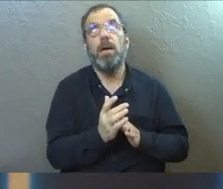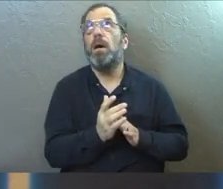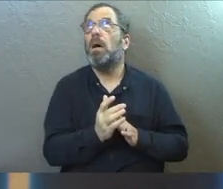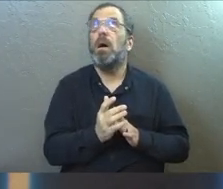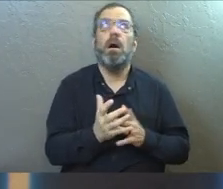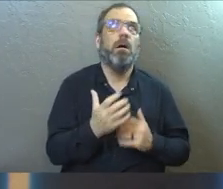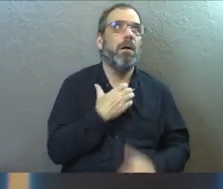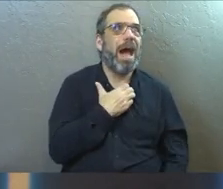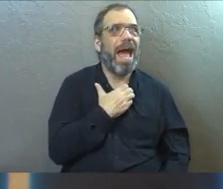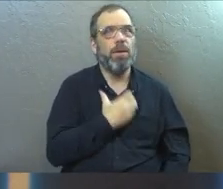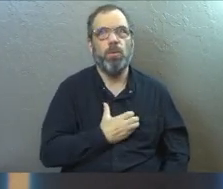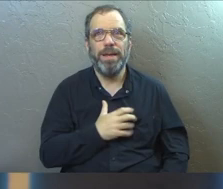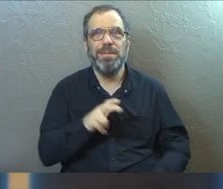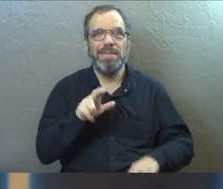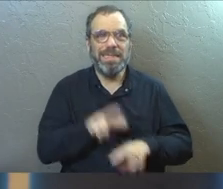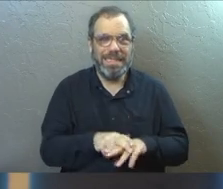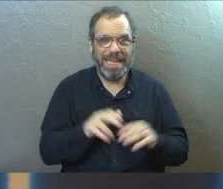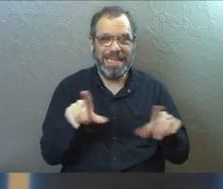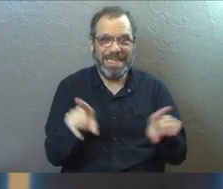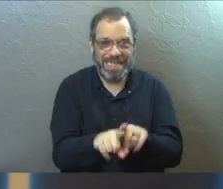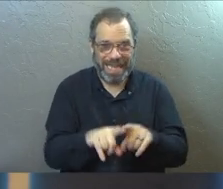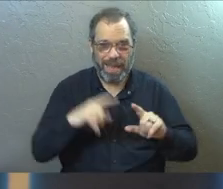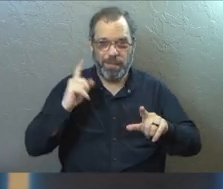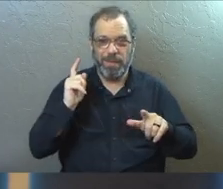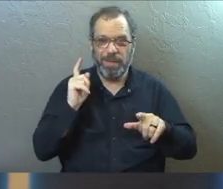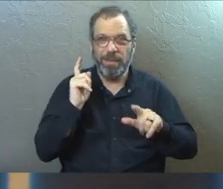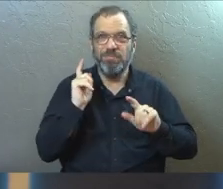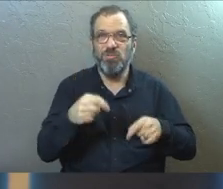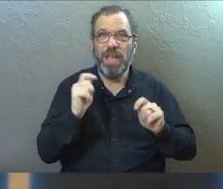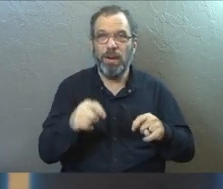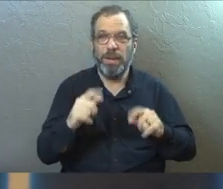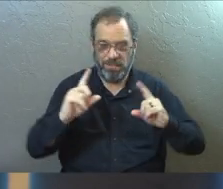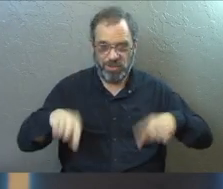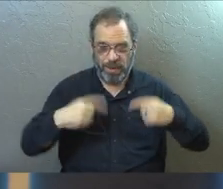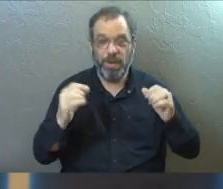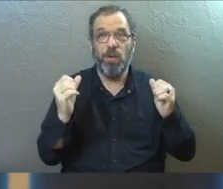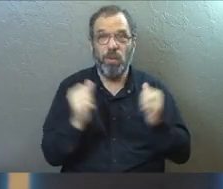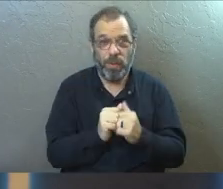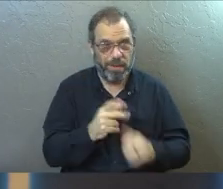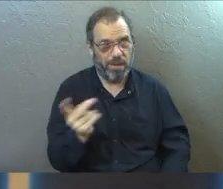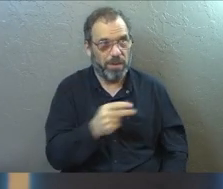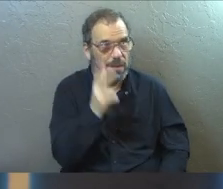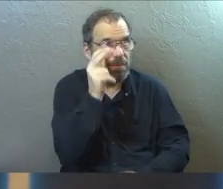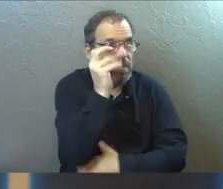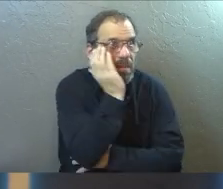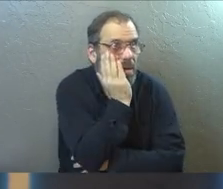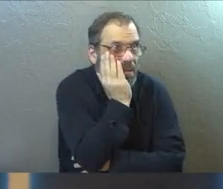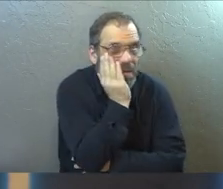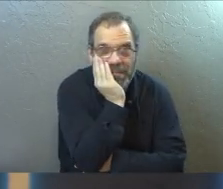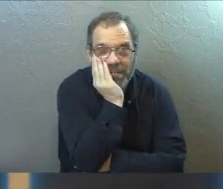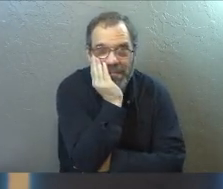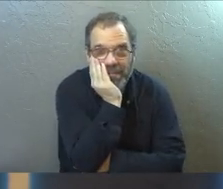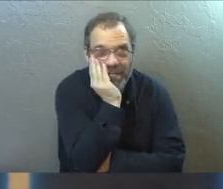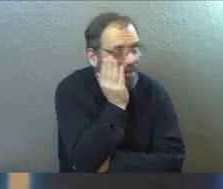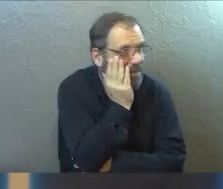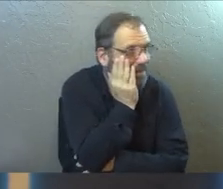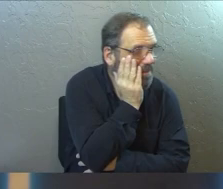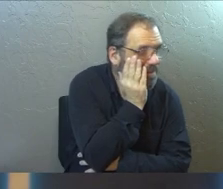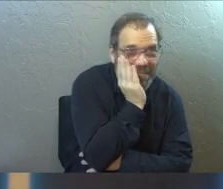give a lot of money to have been sitting there in that chariot with those two people. And just listening to that conversation.